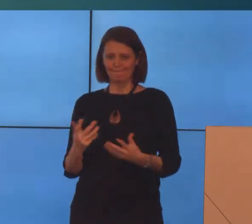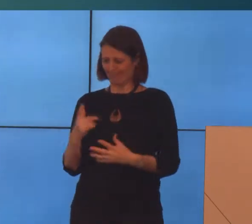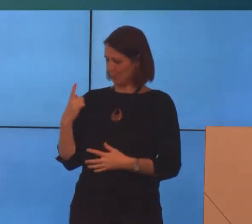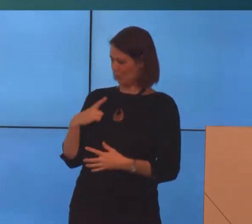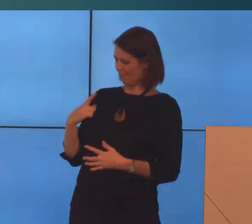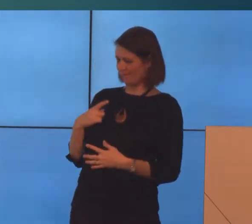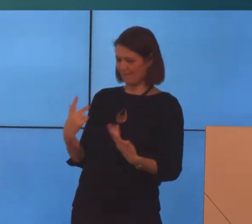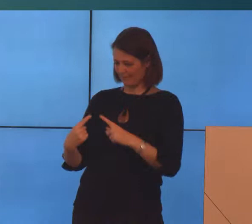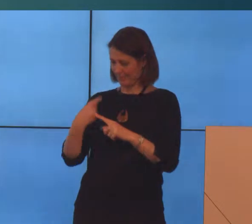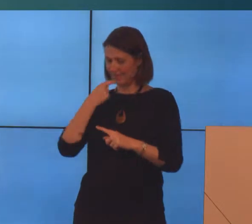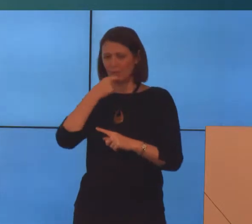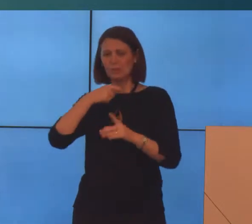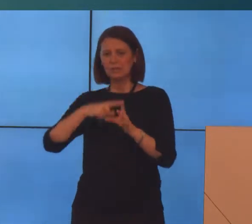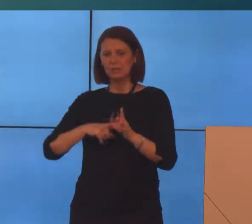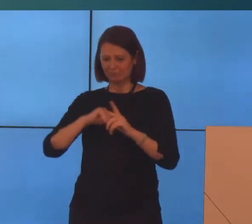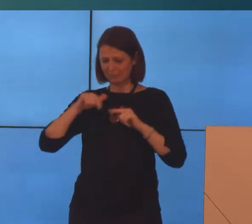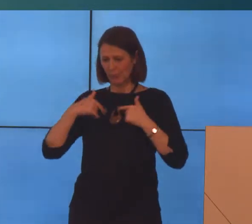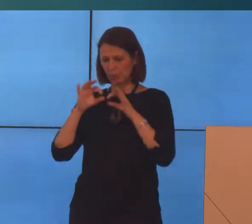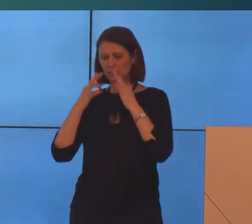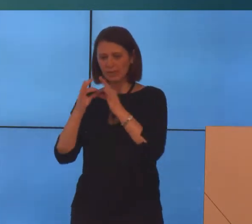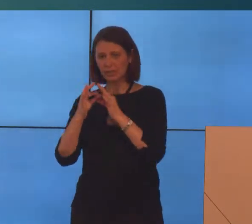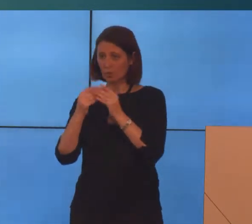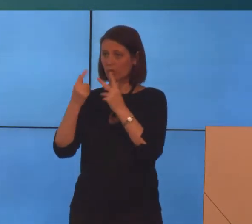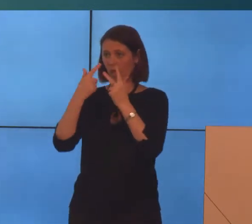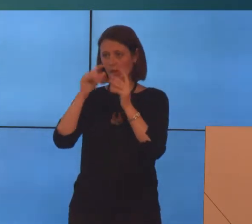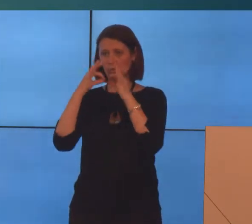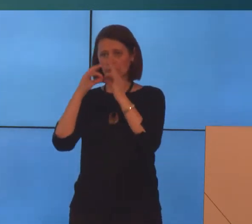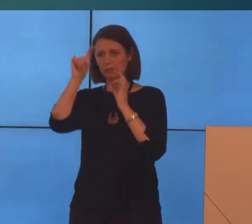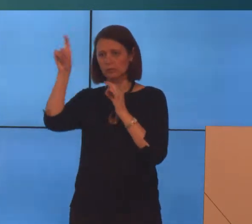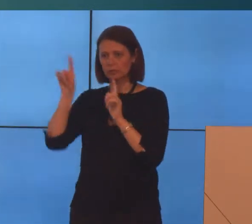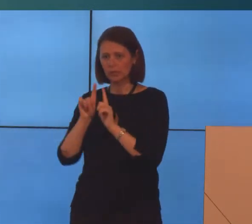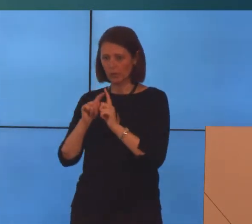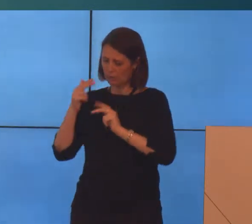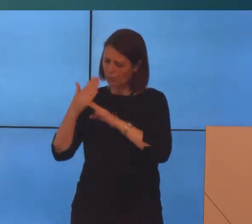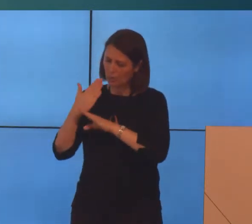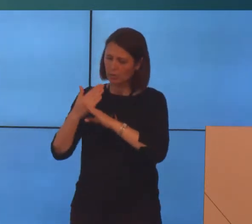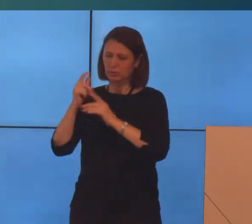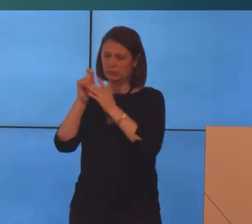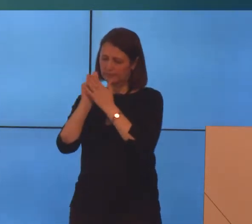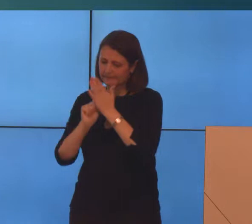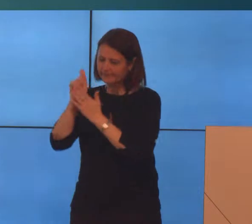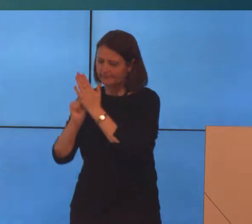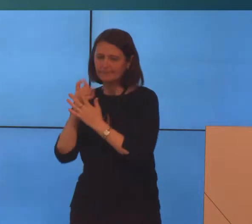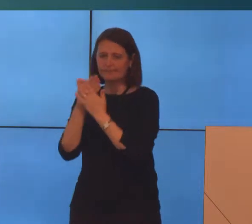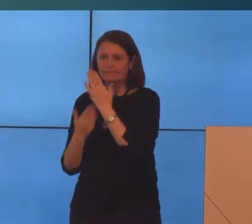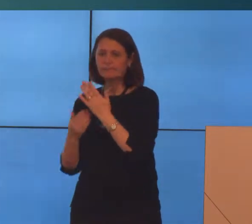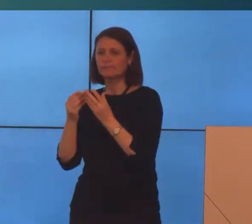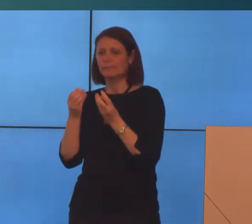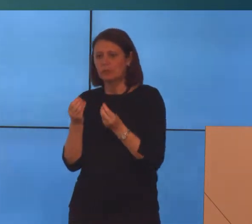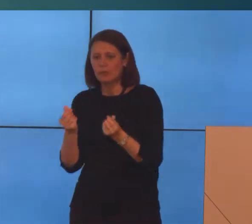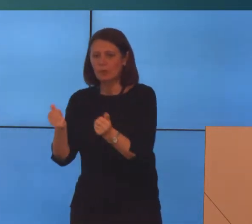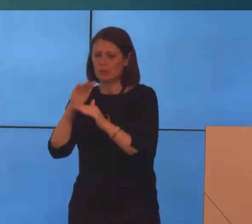it's because over the last couple of years, our organisations, along with others, have worked on the development of resources around the disability support